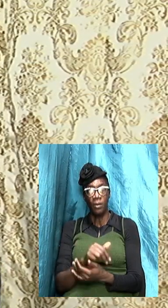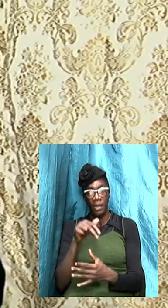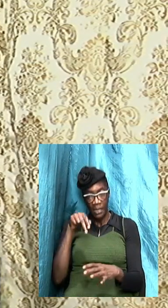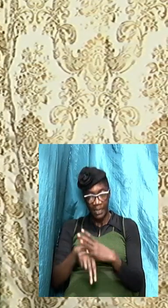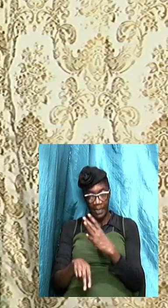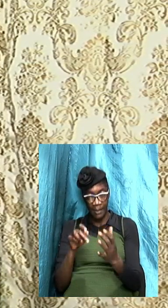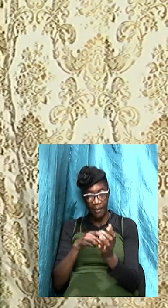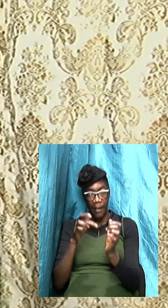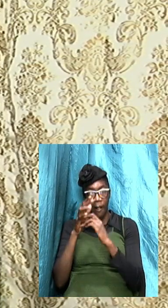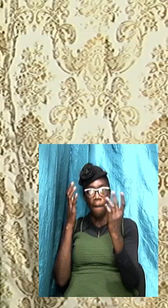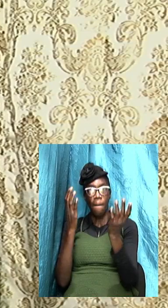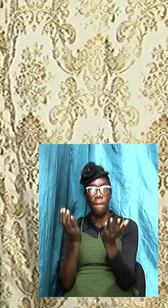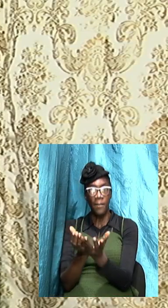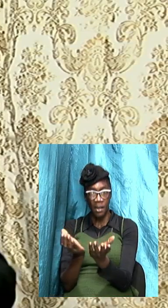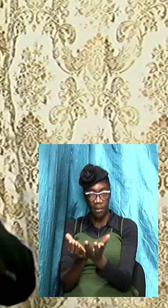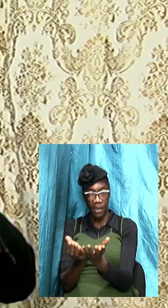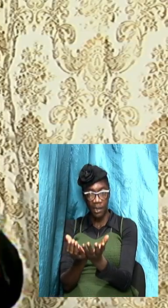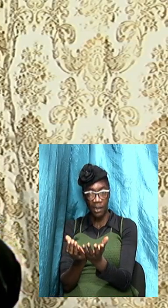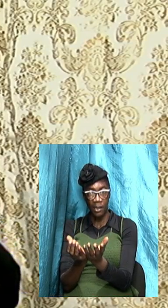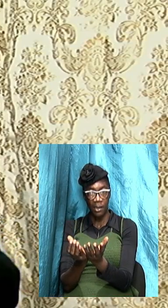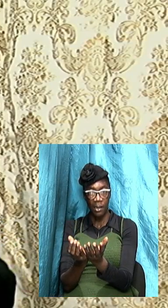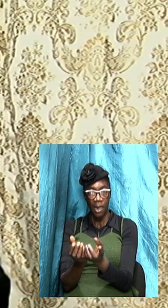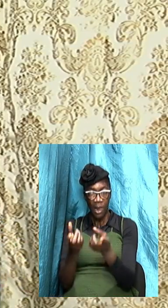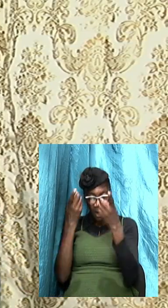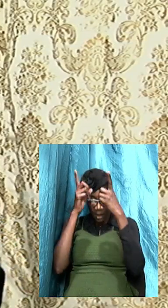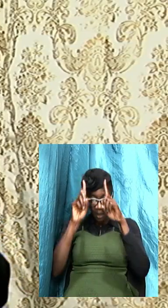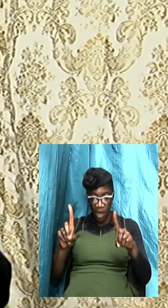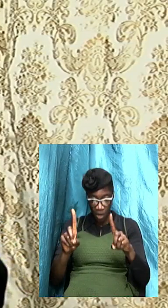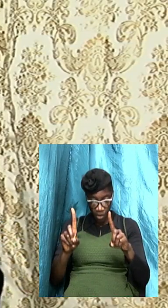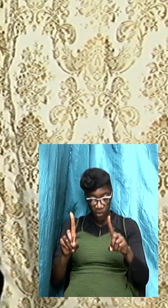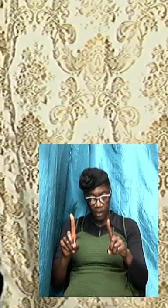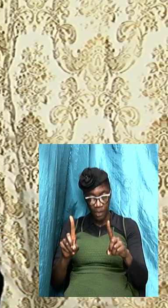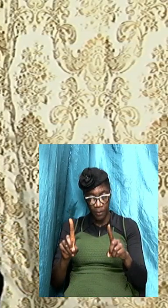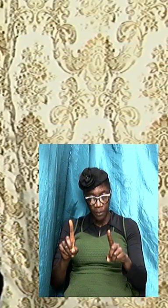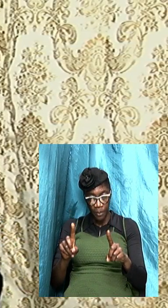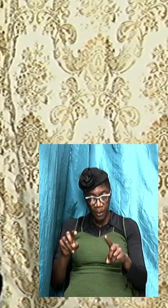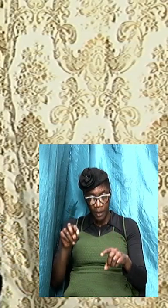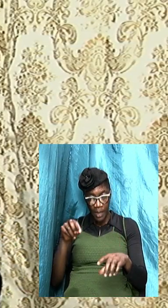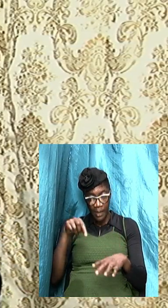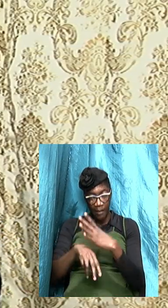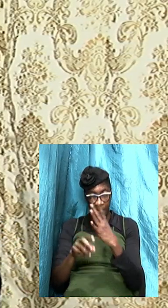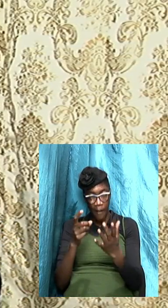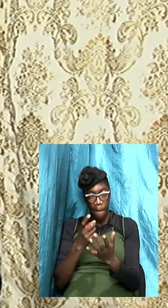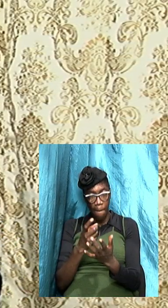the doctrine that is biblical base can be can be